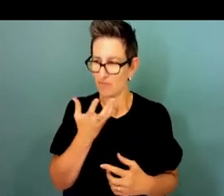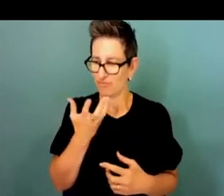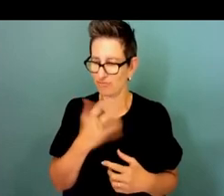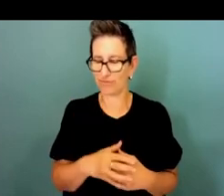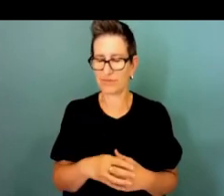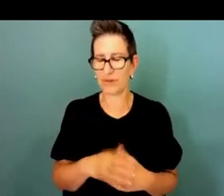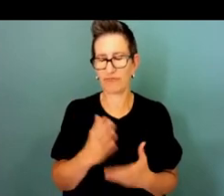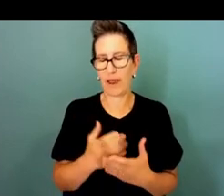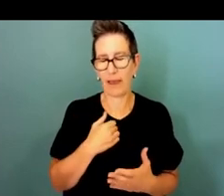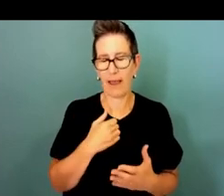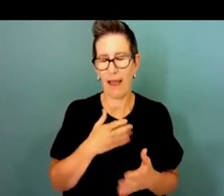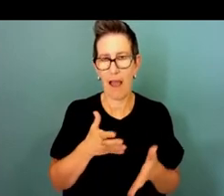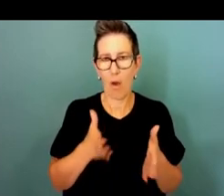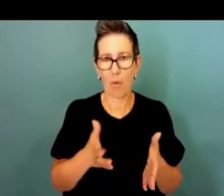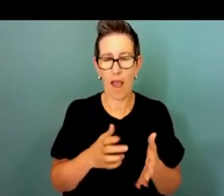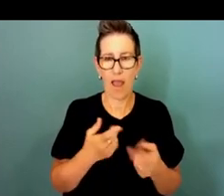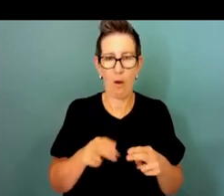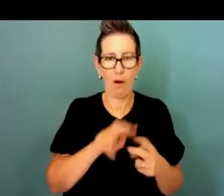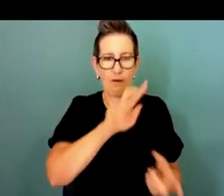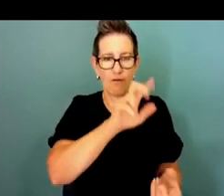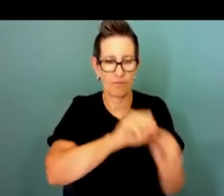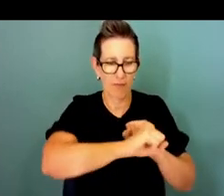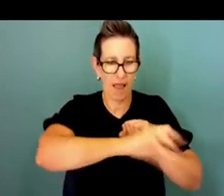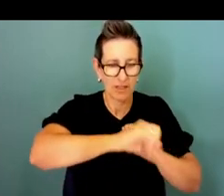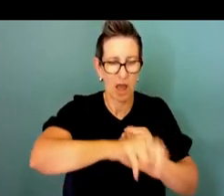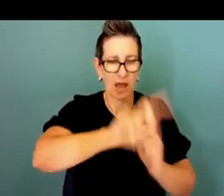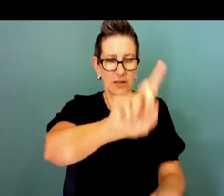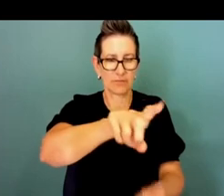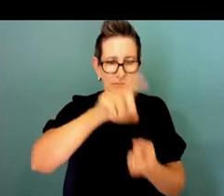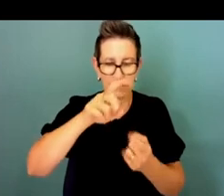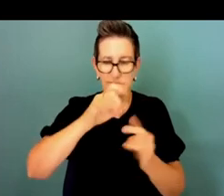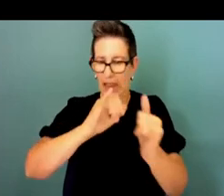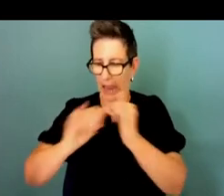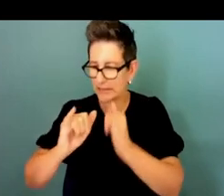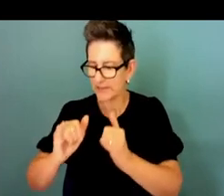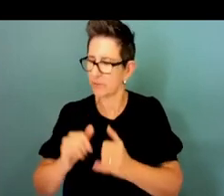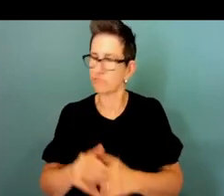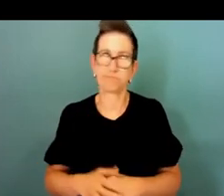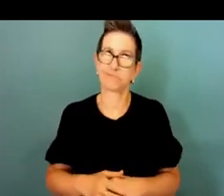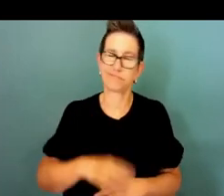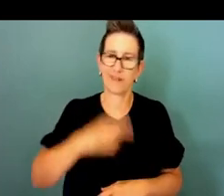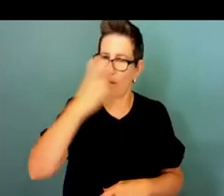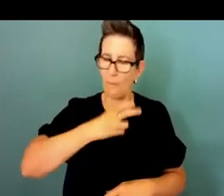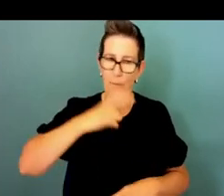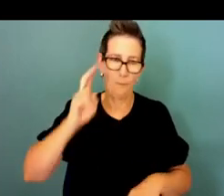date but I think I mean our practices are